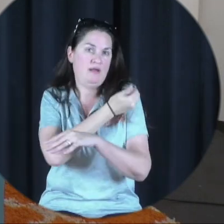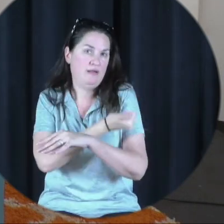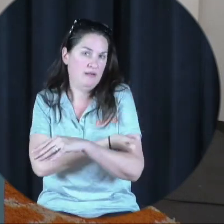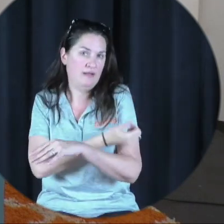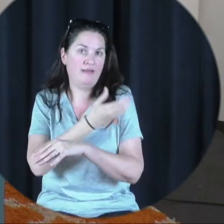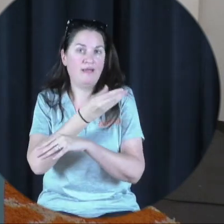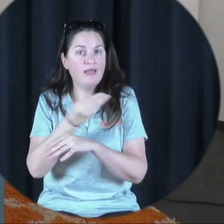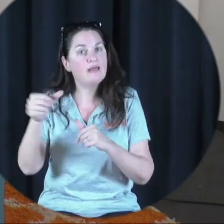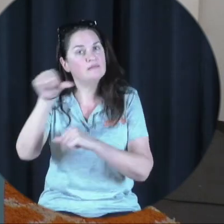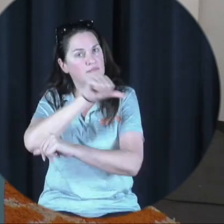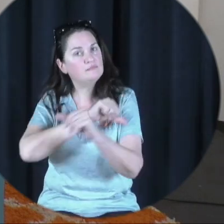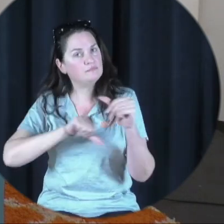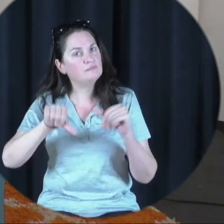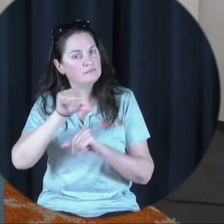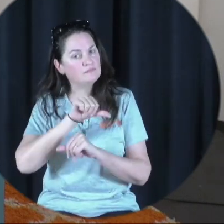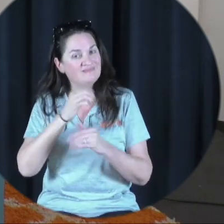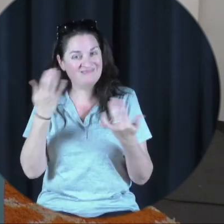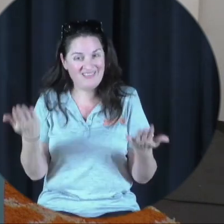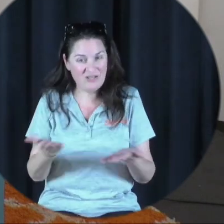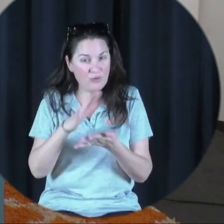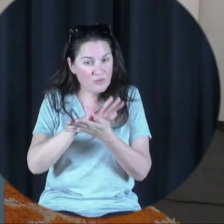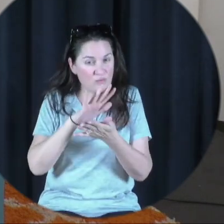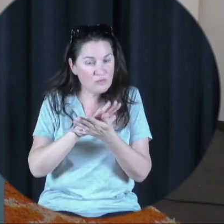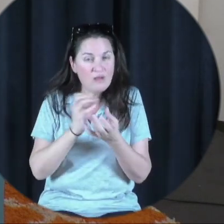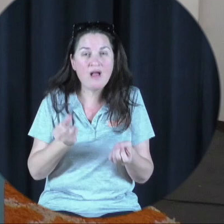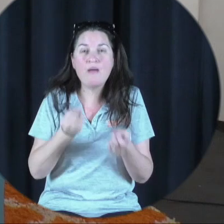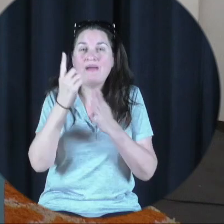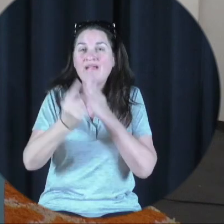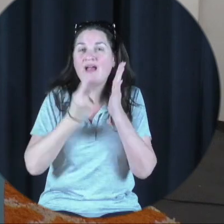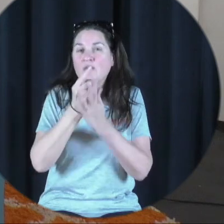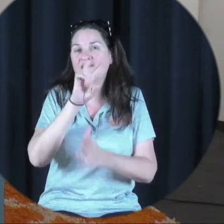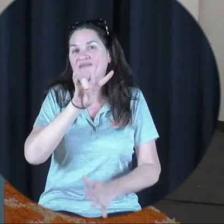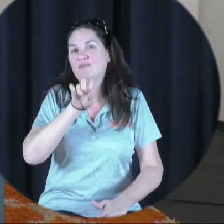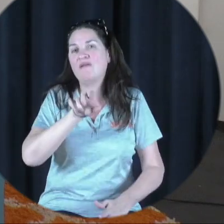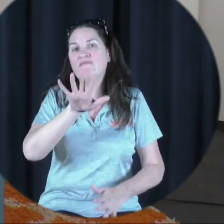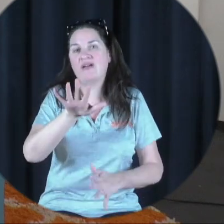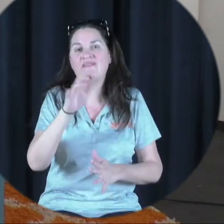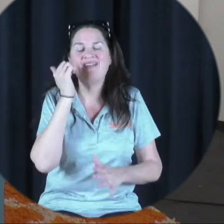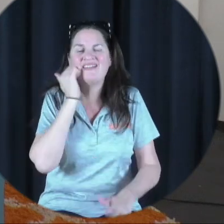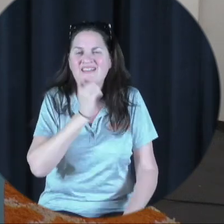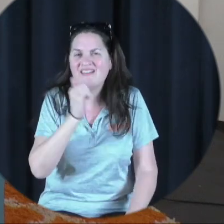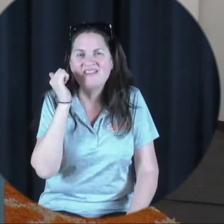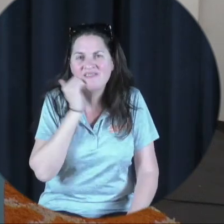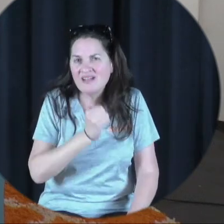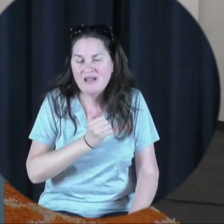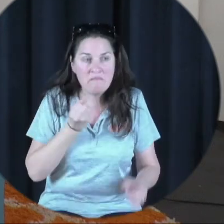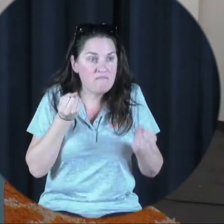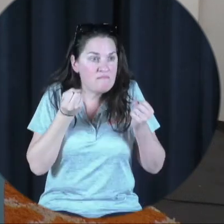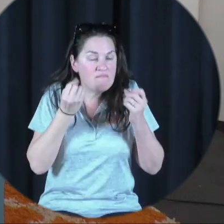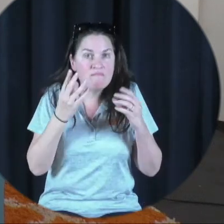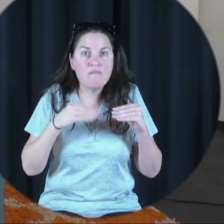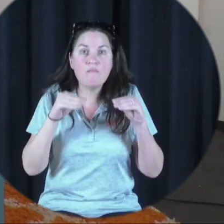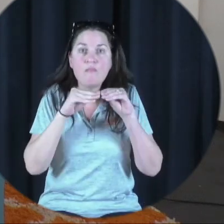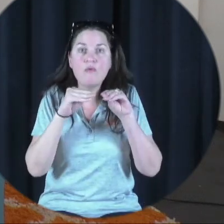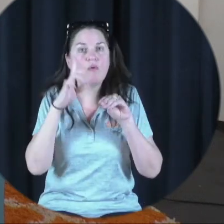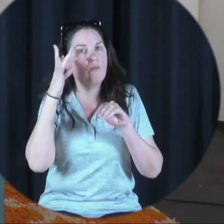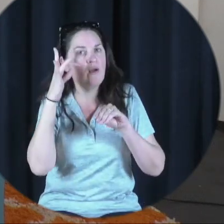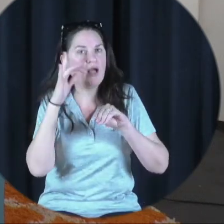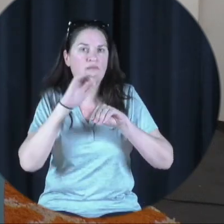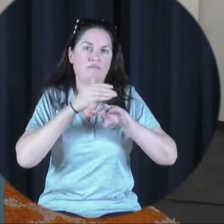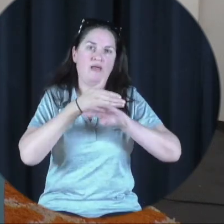our administrators, and each other. We spend a minimum of seven and a half hours a day together. Many of you even more due to